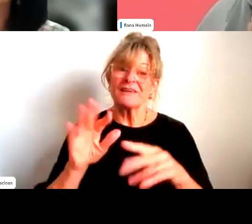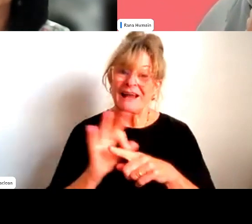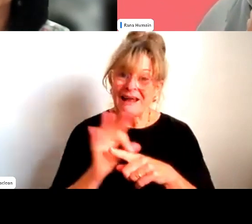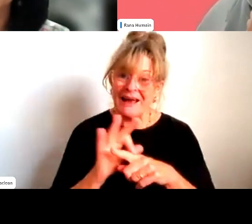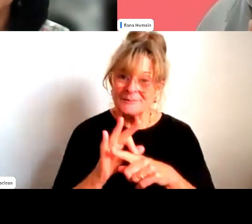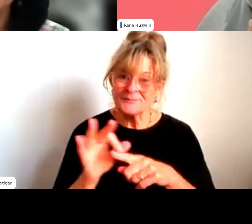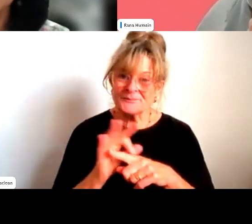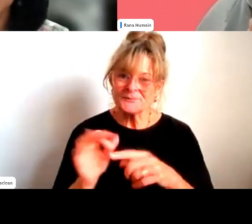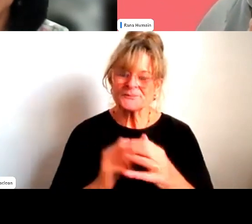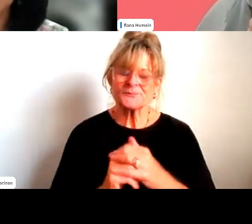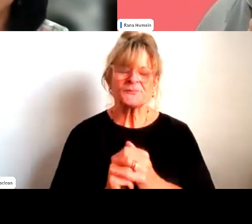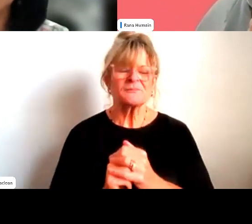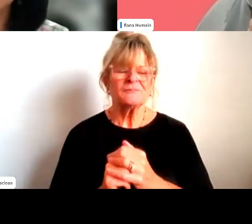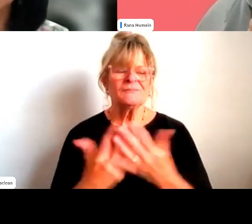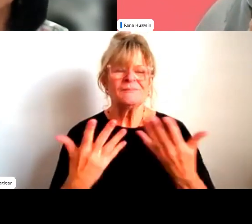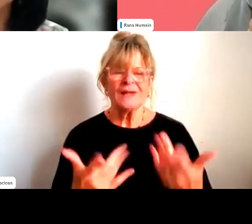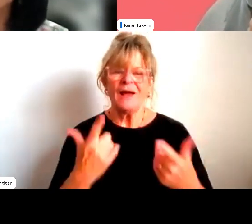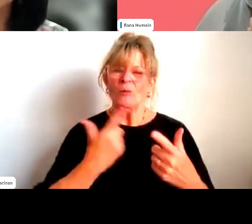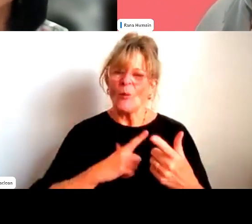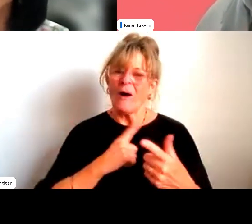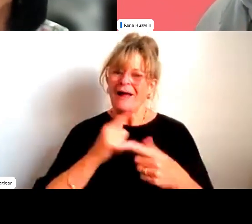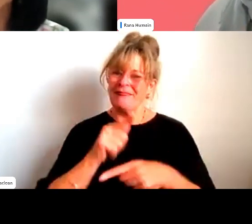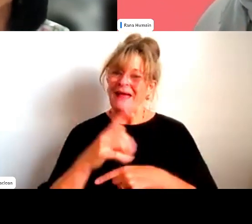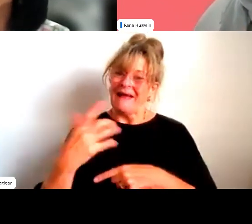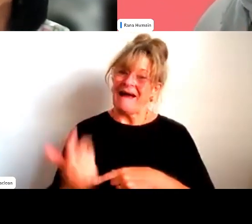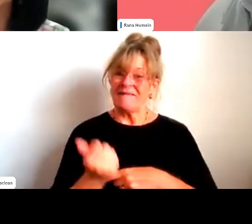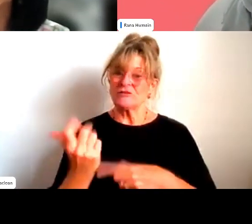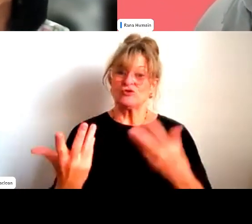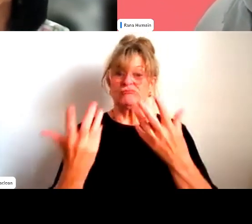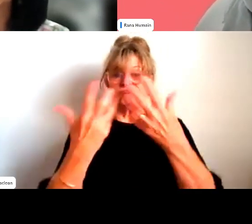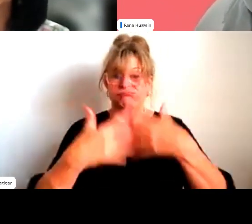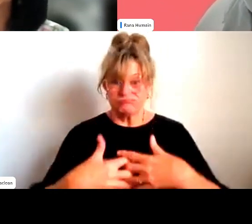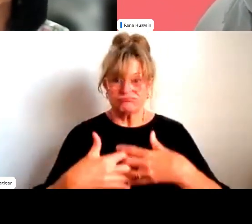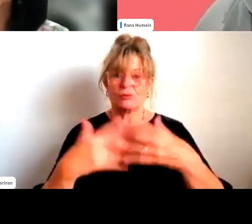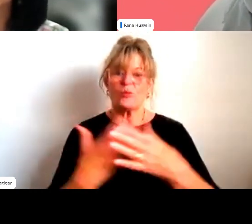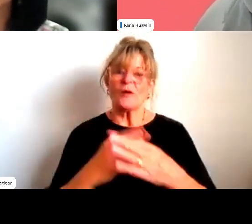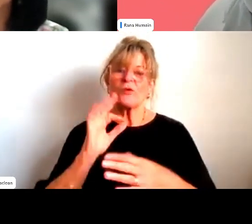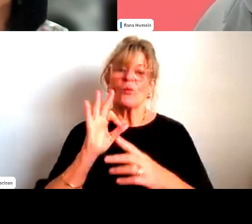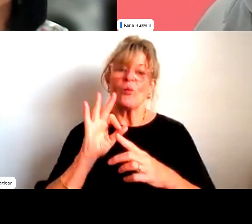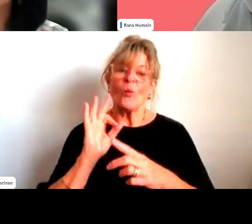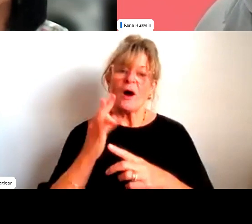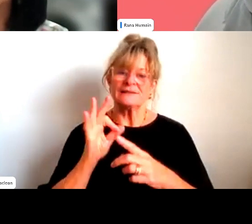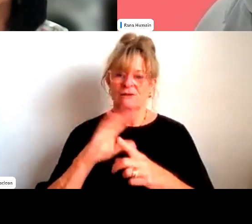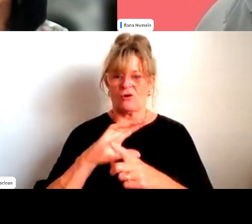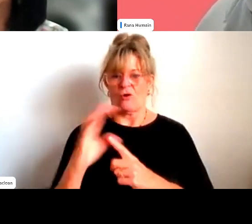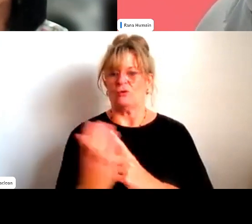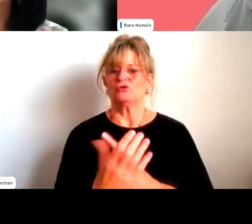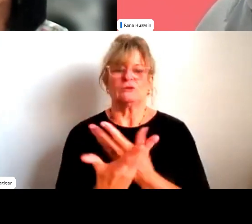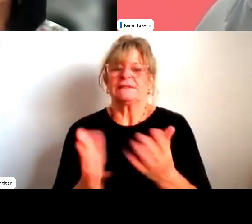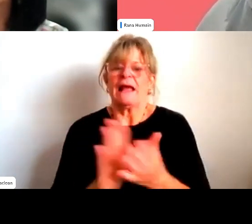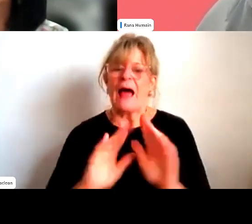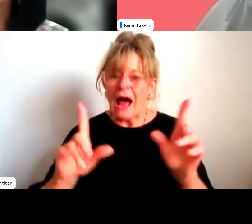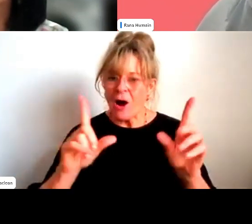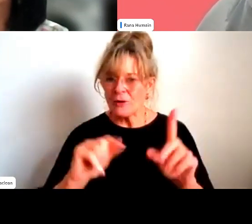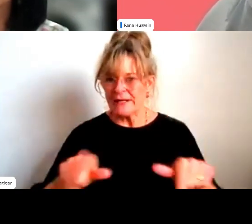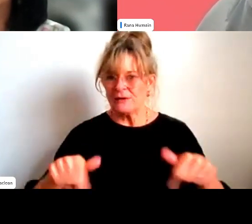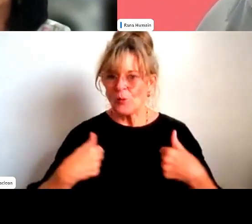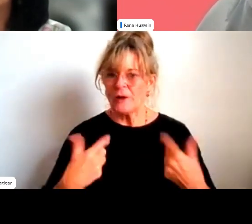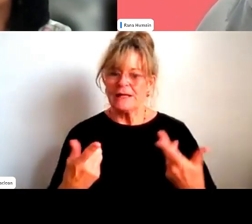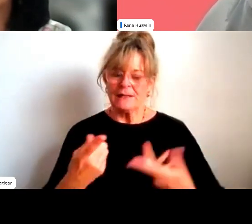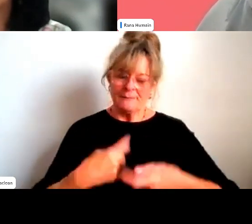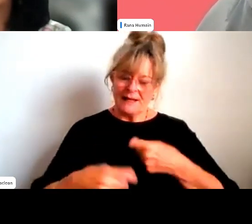uh, in all the time in white cultures? What can we do our part to ensure that we can be more confident in our authentic self?